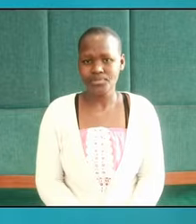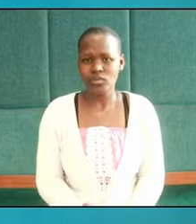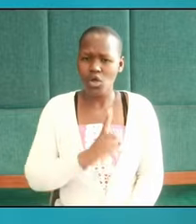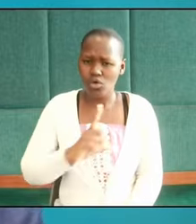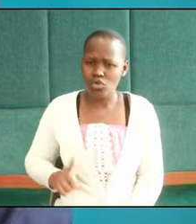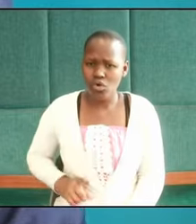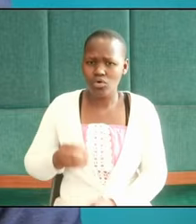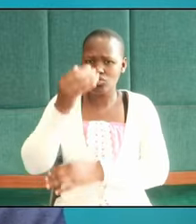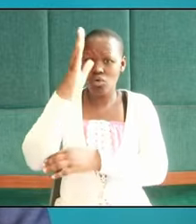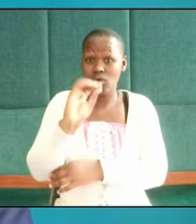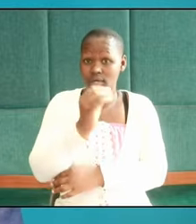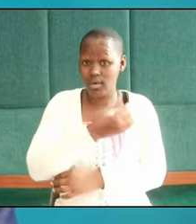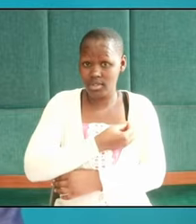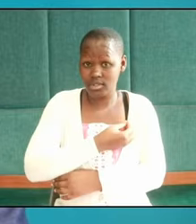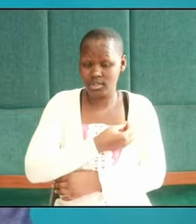our God